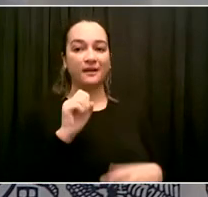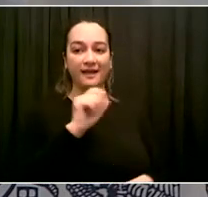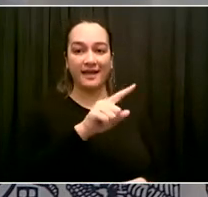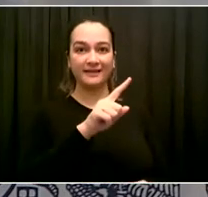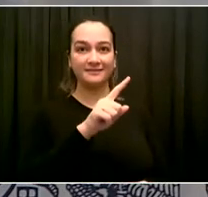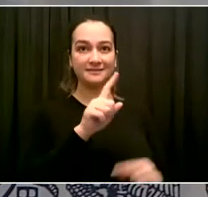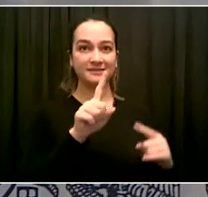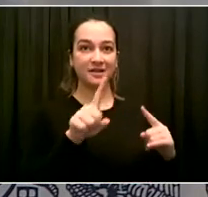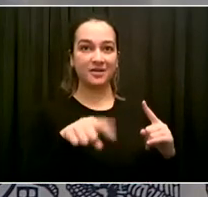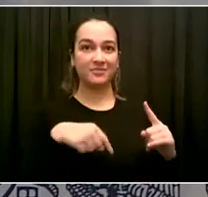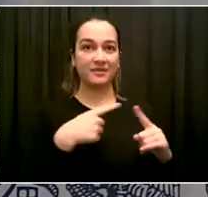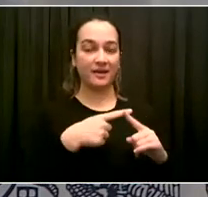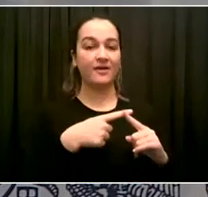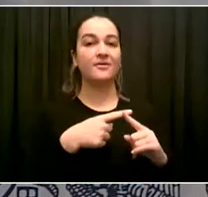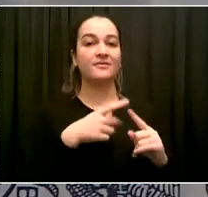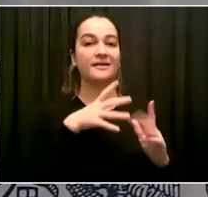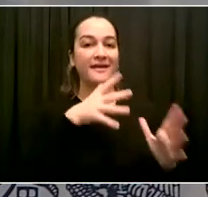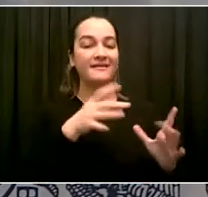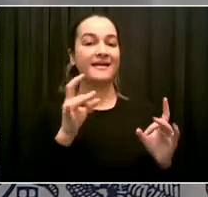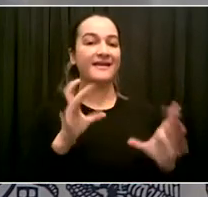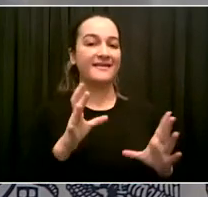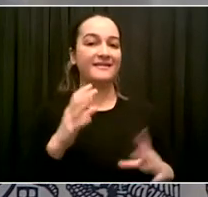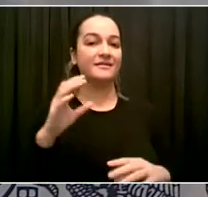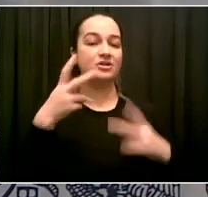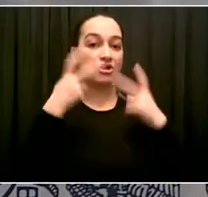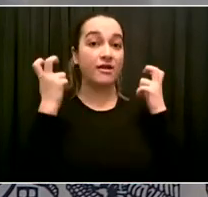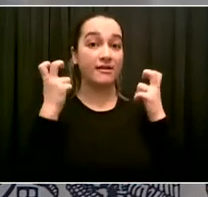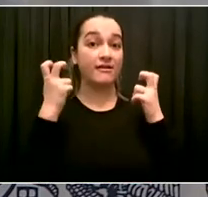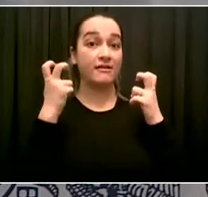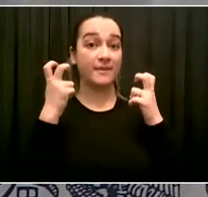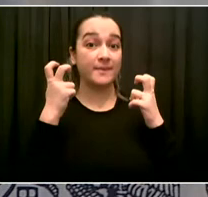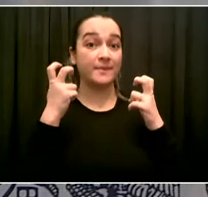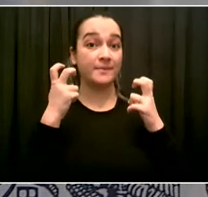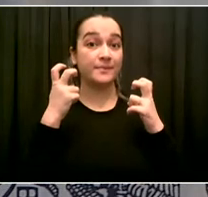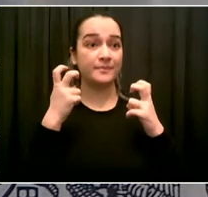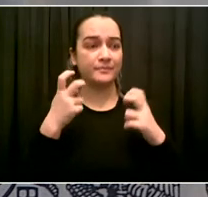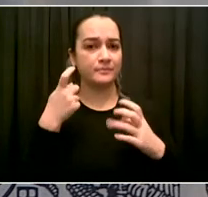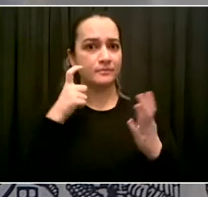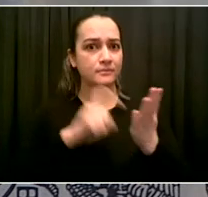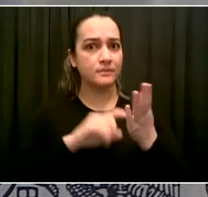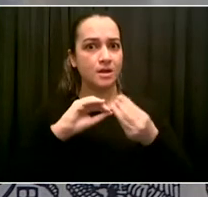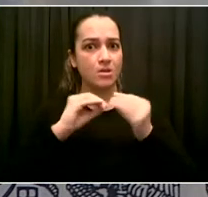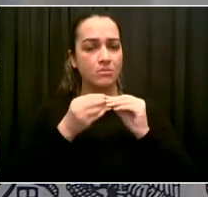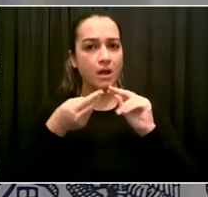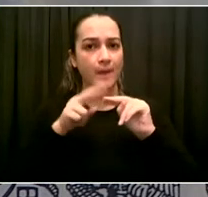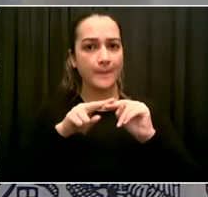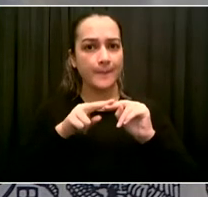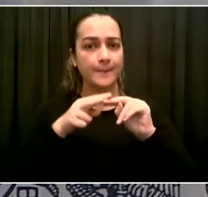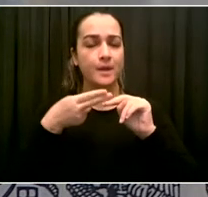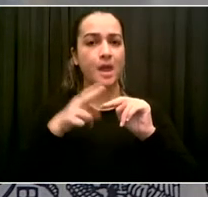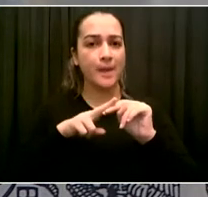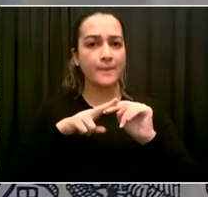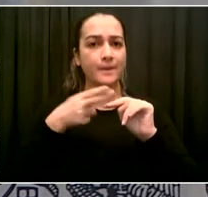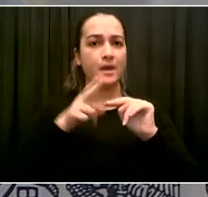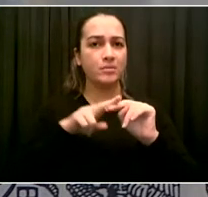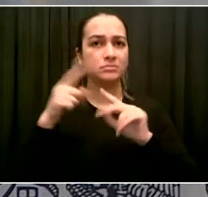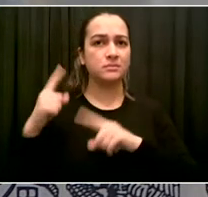against Asian Americans here in the city. And there was a story in The New York Times that said very few of these incidents get